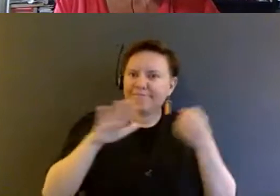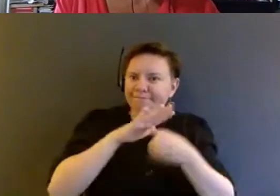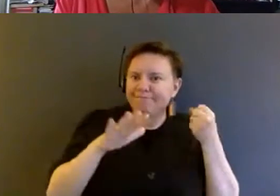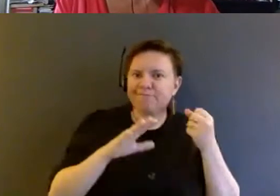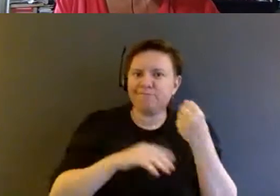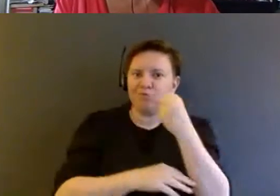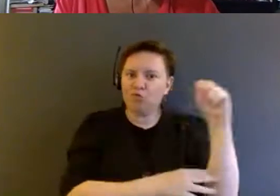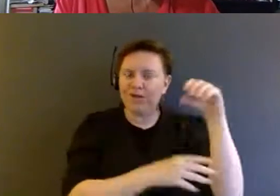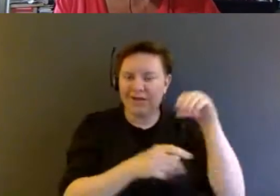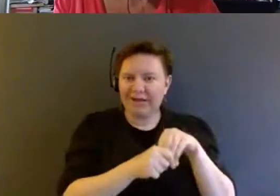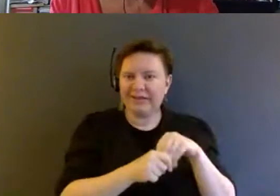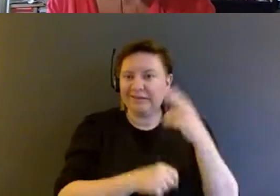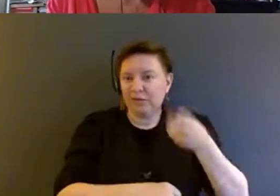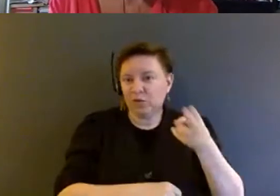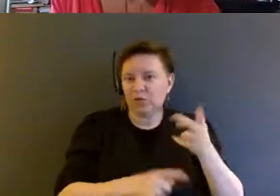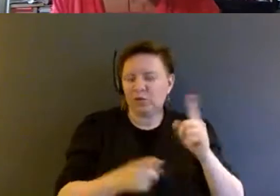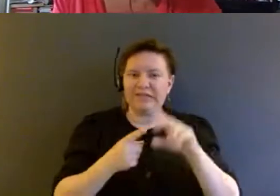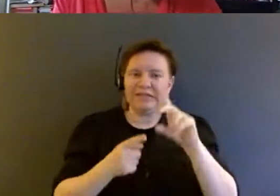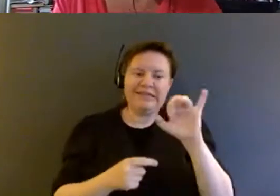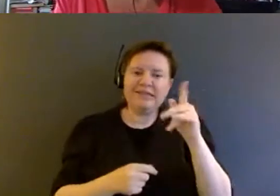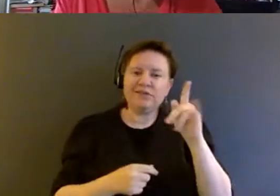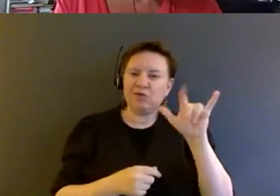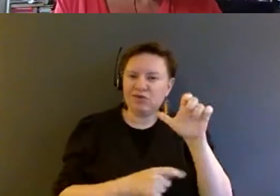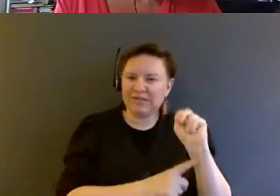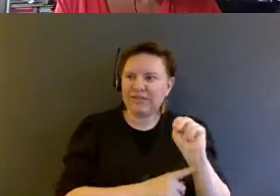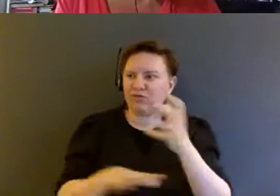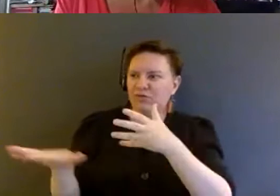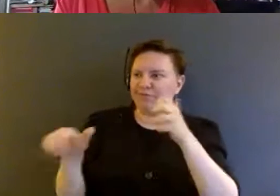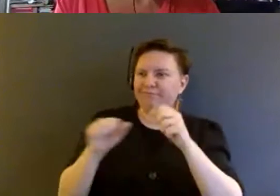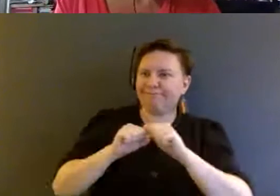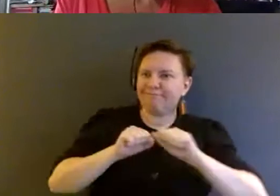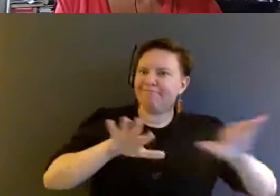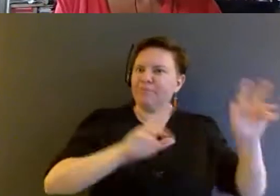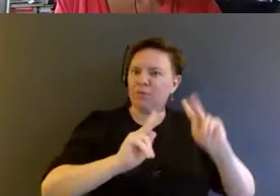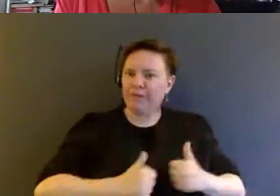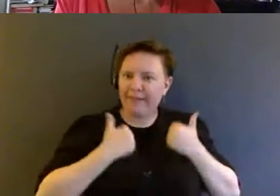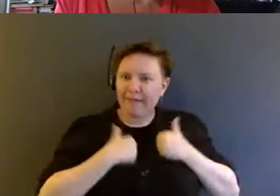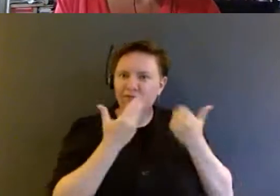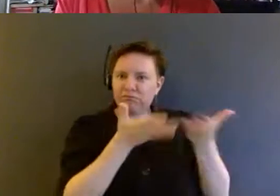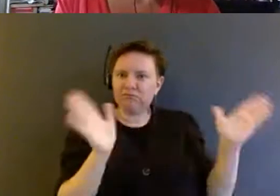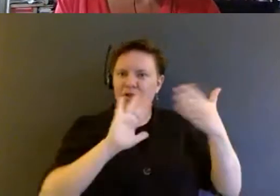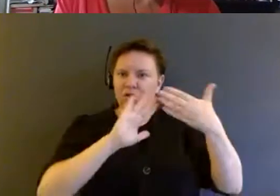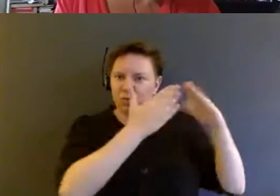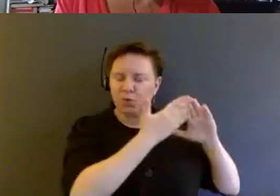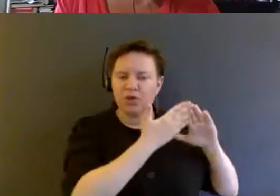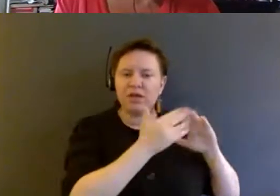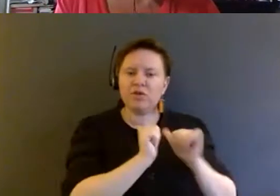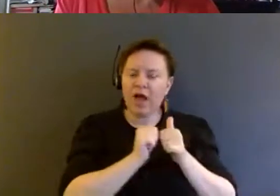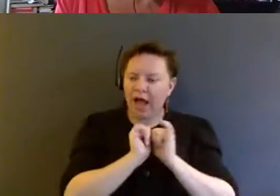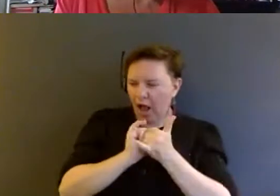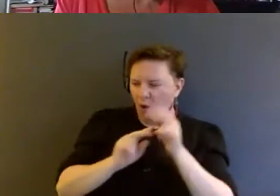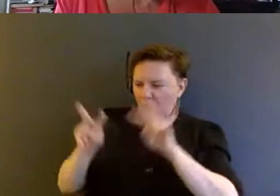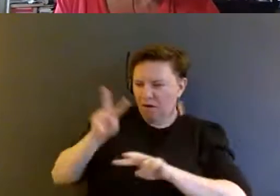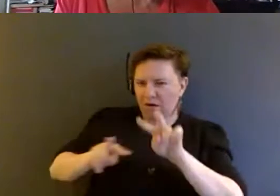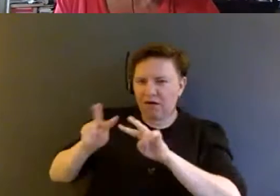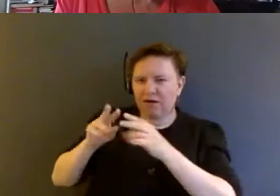deinstitutionalization. Understanding how to activate this knowledge can lead to more nuanced actions towards and